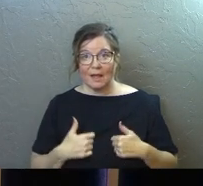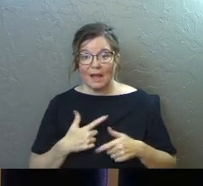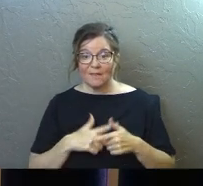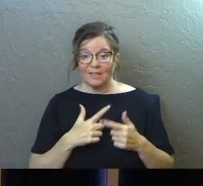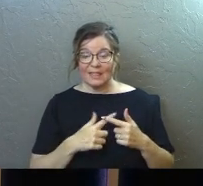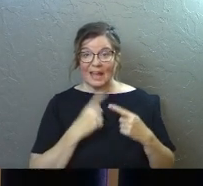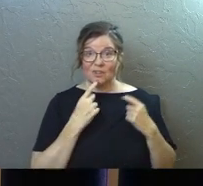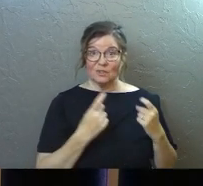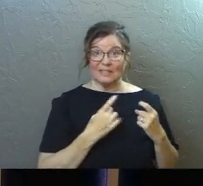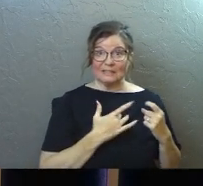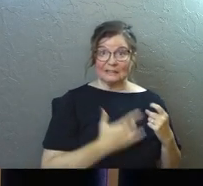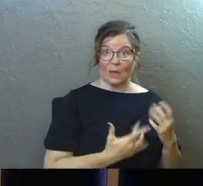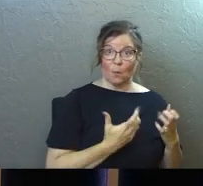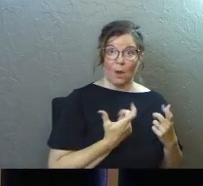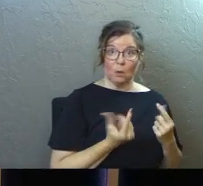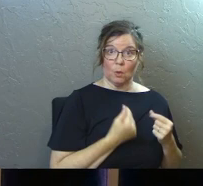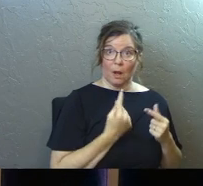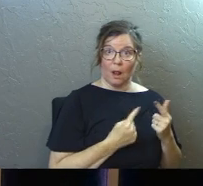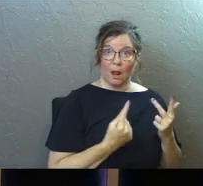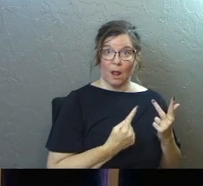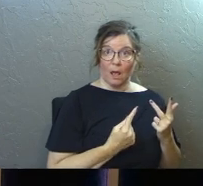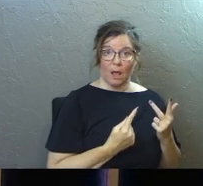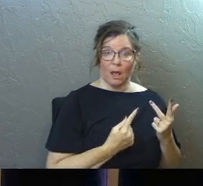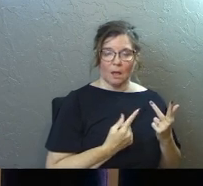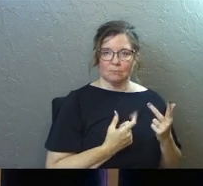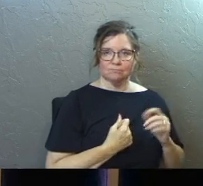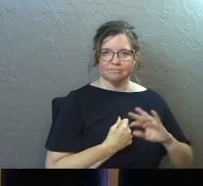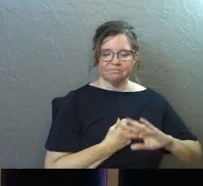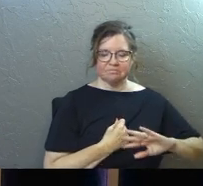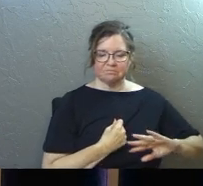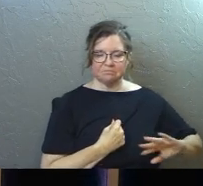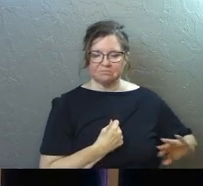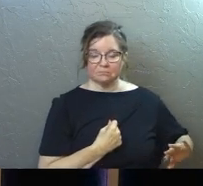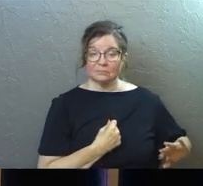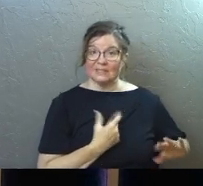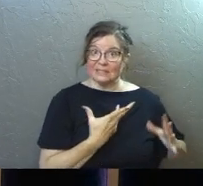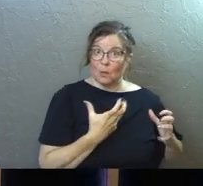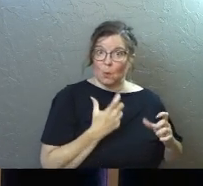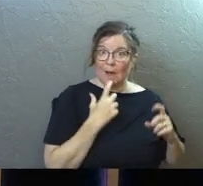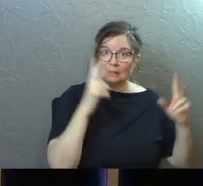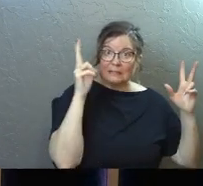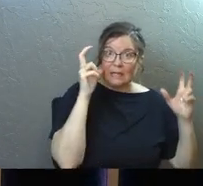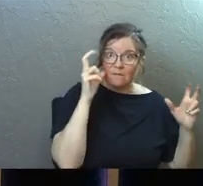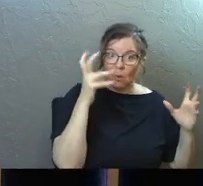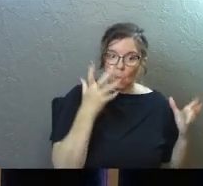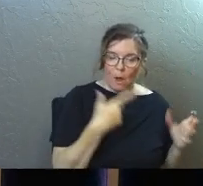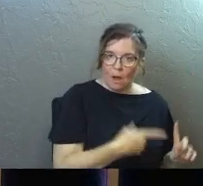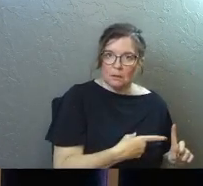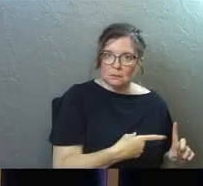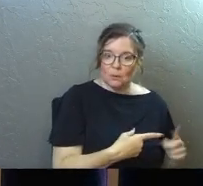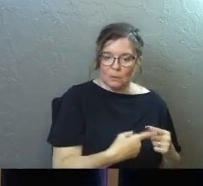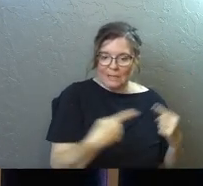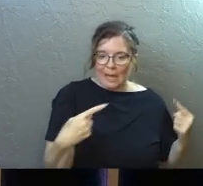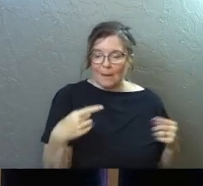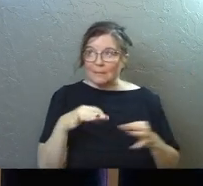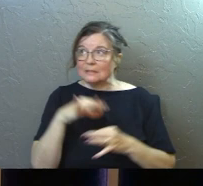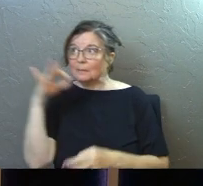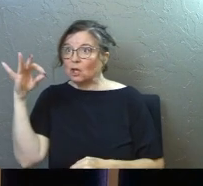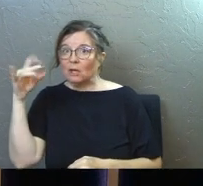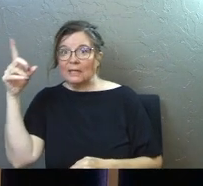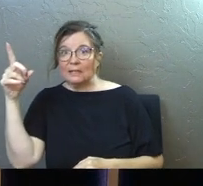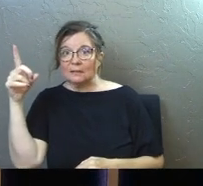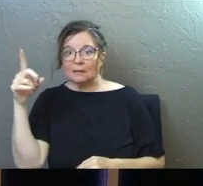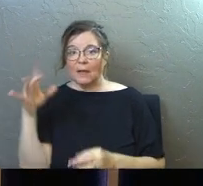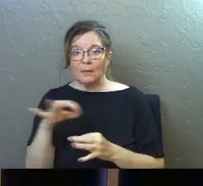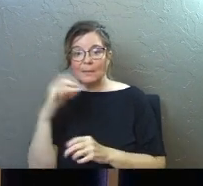be doing what your sinful nature craves. The sinful nature wants to do evil, which is just the opposite of what the spirit always wants. And the spirit gives you